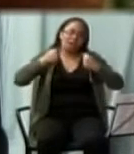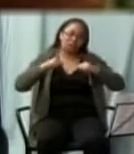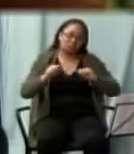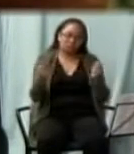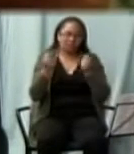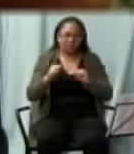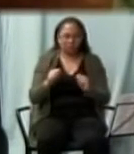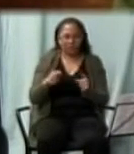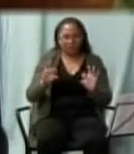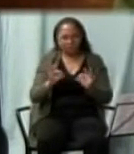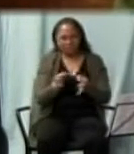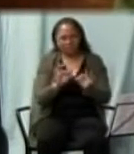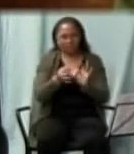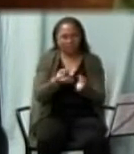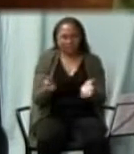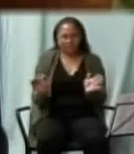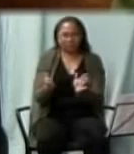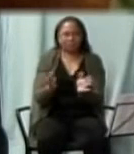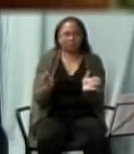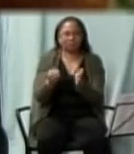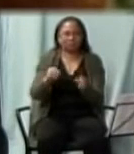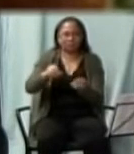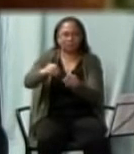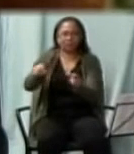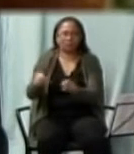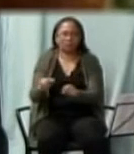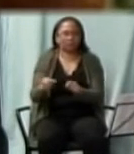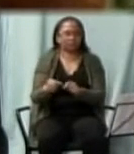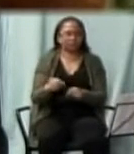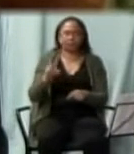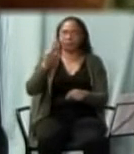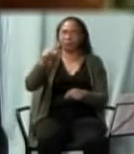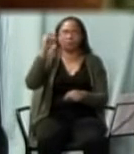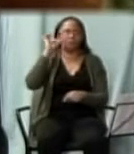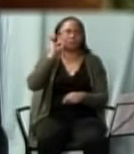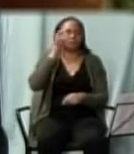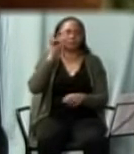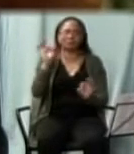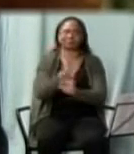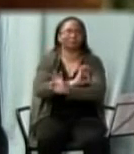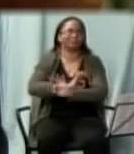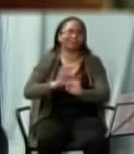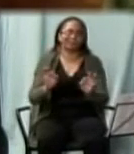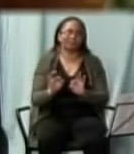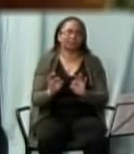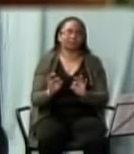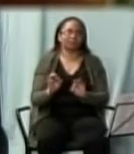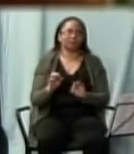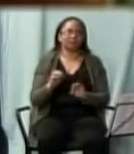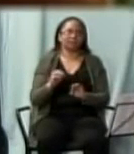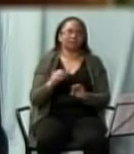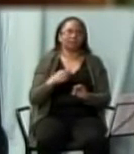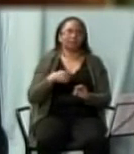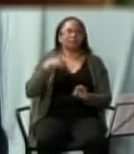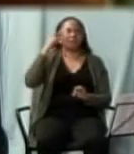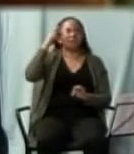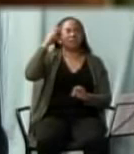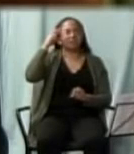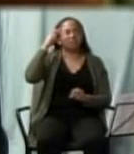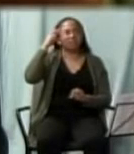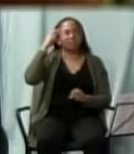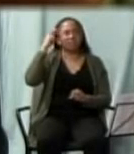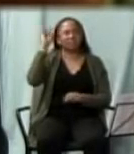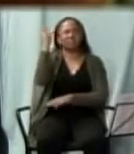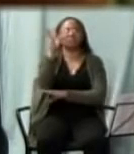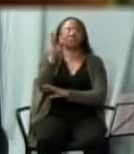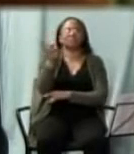I fertilized it. So I reflected and realized the date was a desert palm.